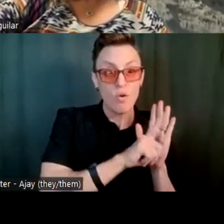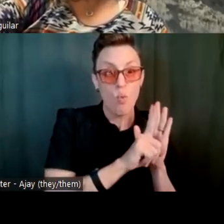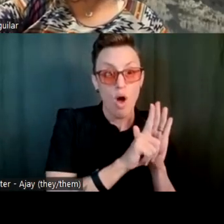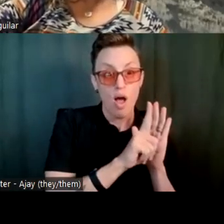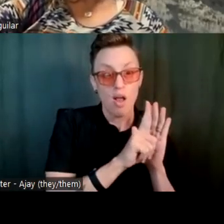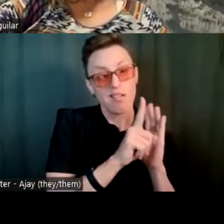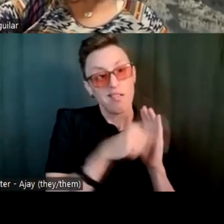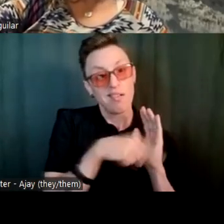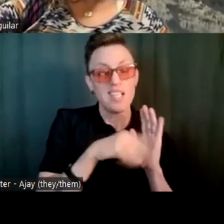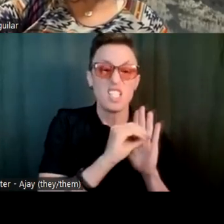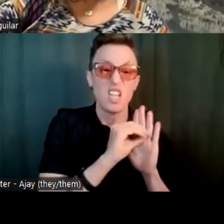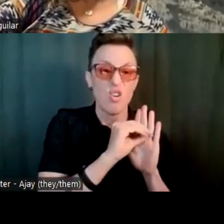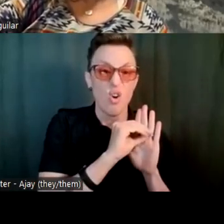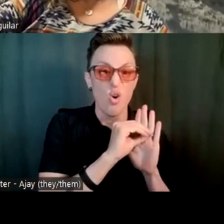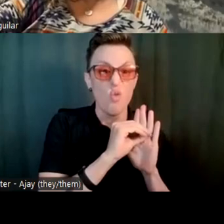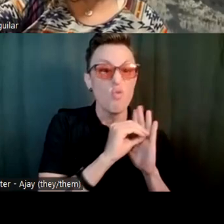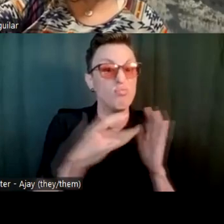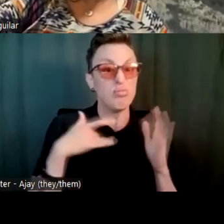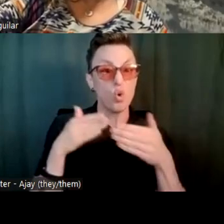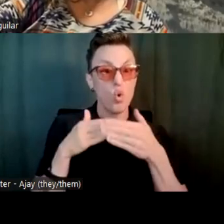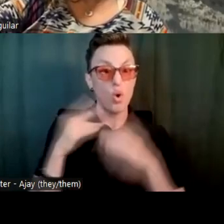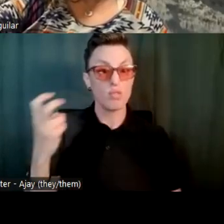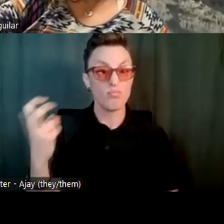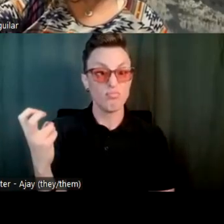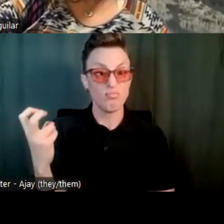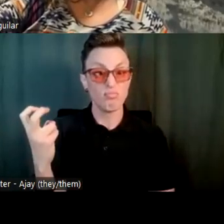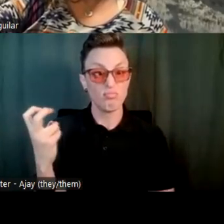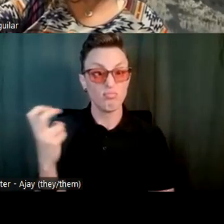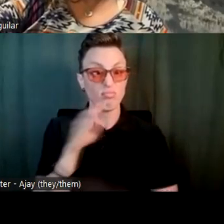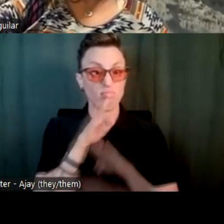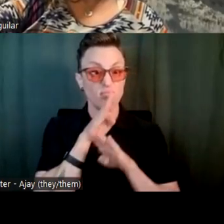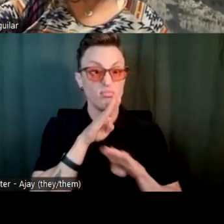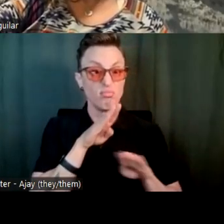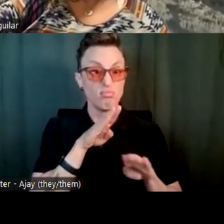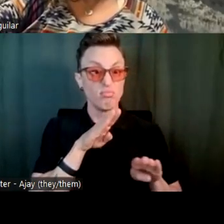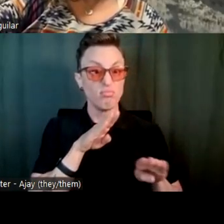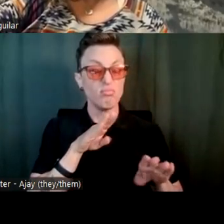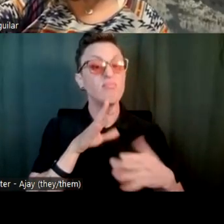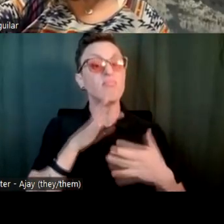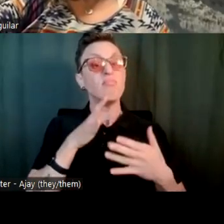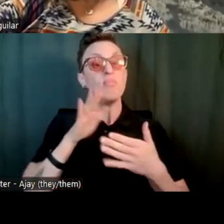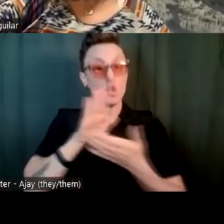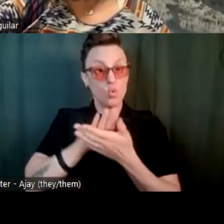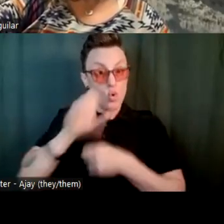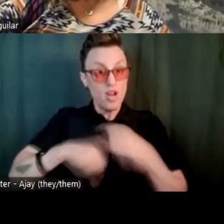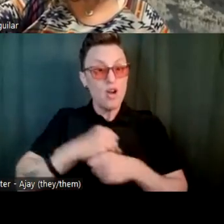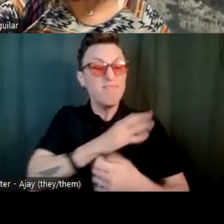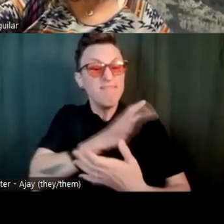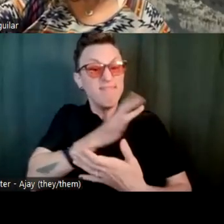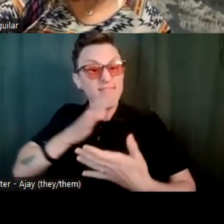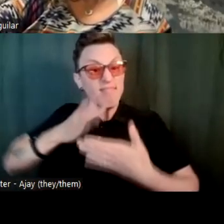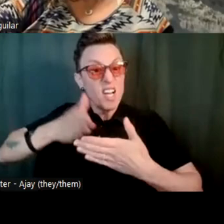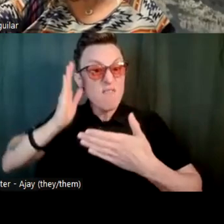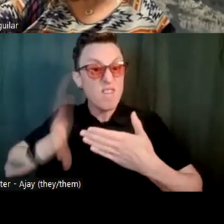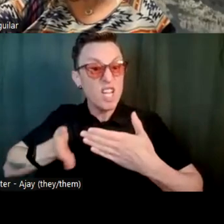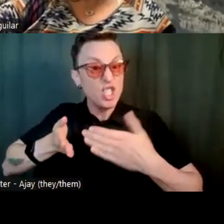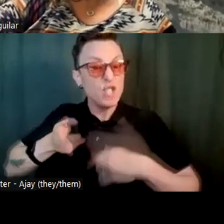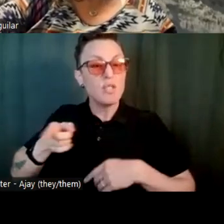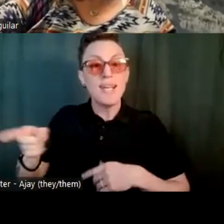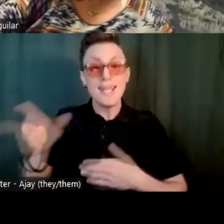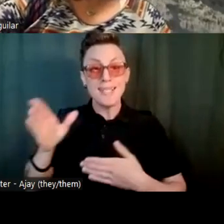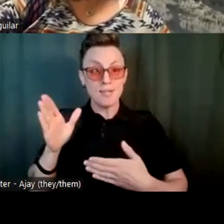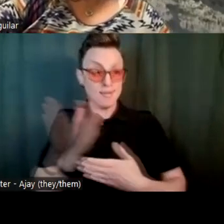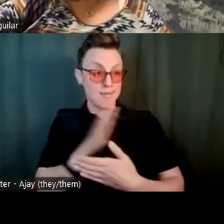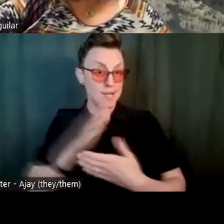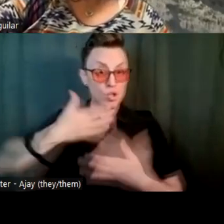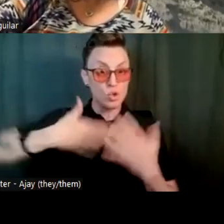just go in the corner. He wouldn't speak. Um, by, by the end of the year, he was around a seven or eight. And I